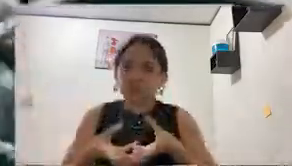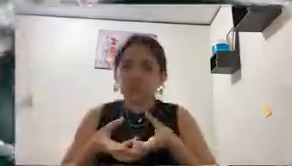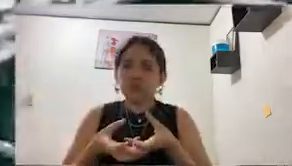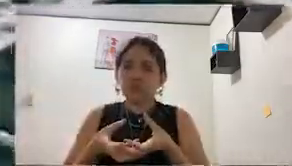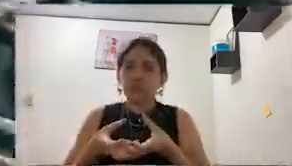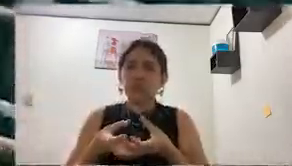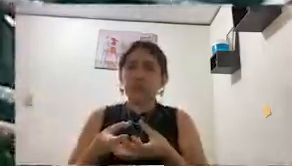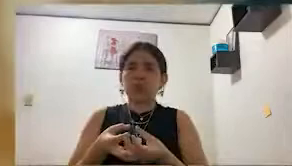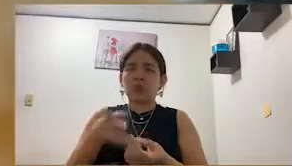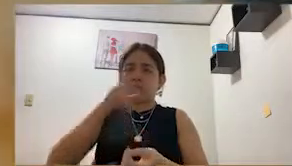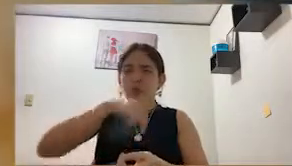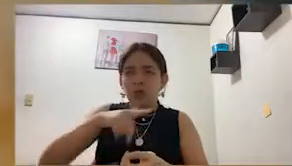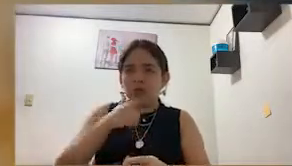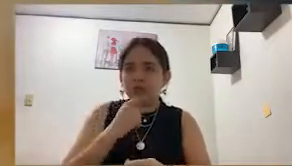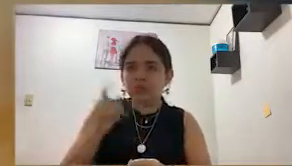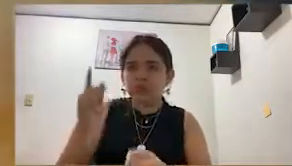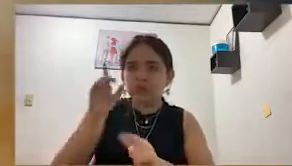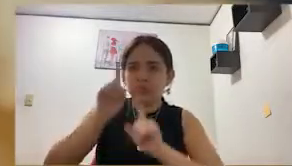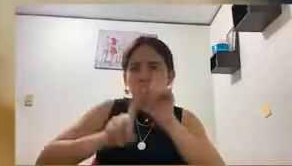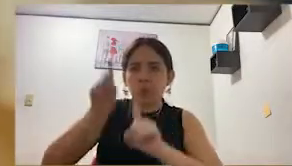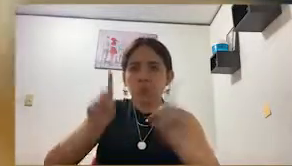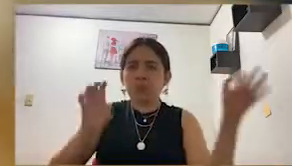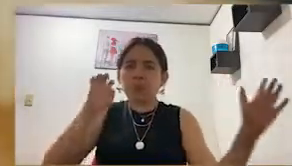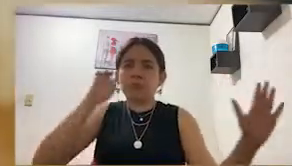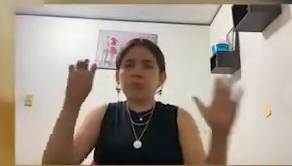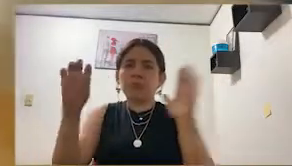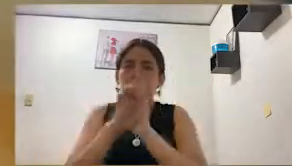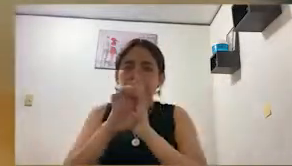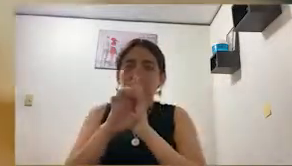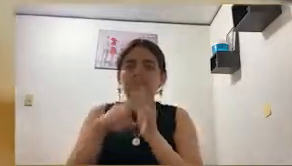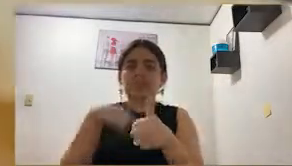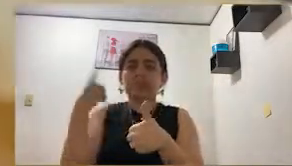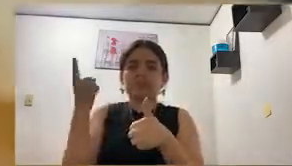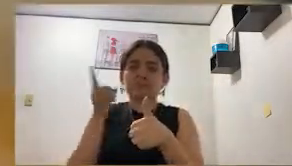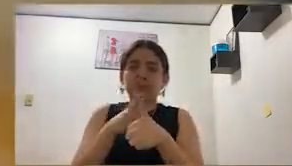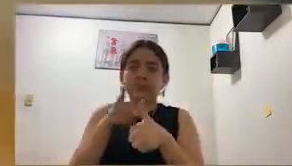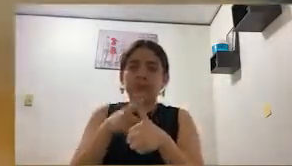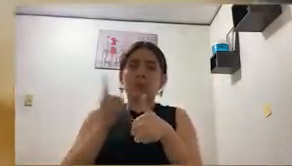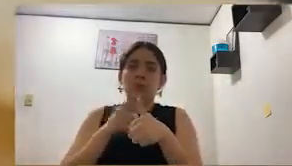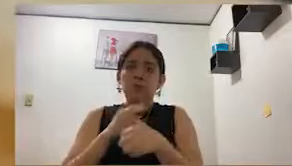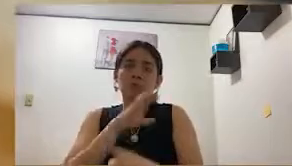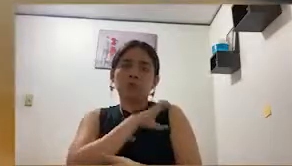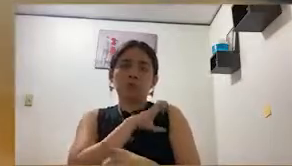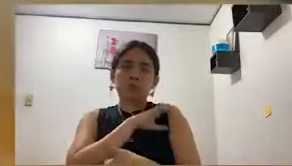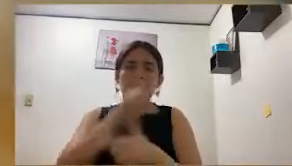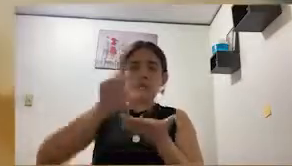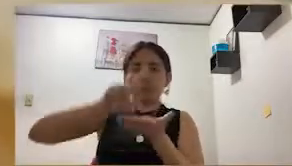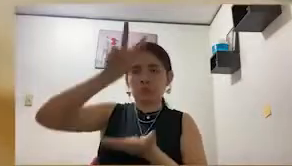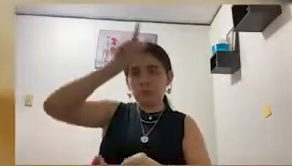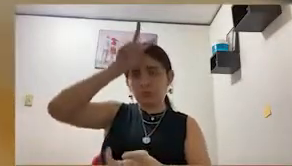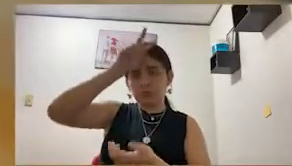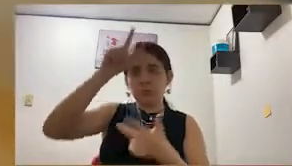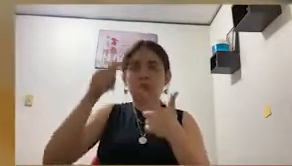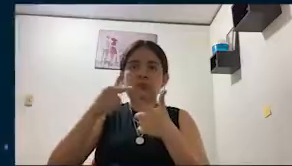recycled aggregates for self-compacting concrete, that implement this material in innovative